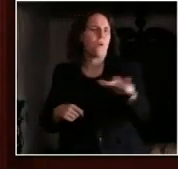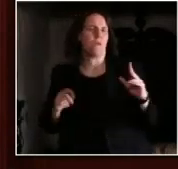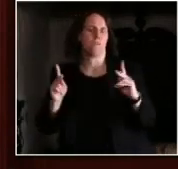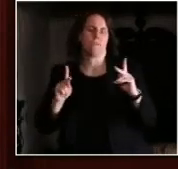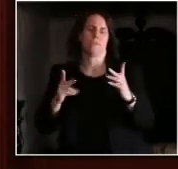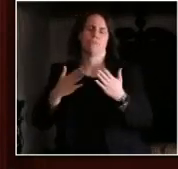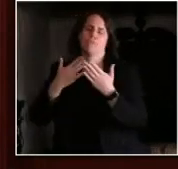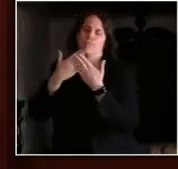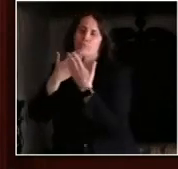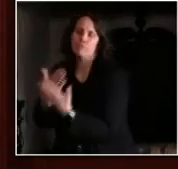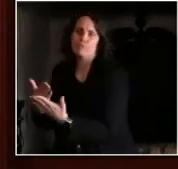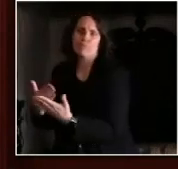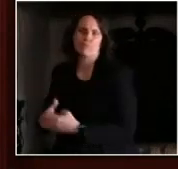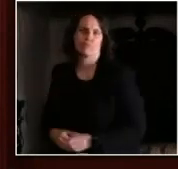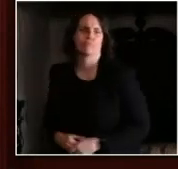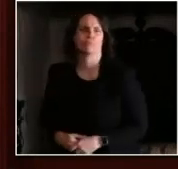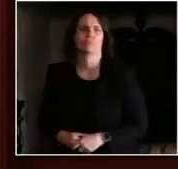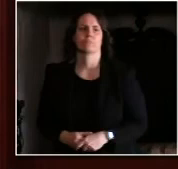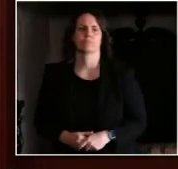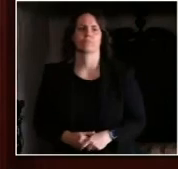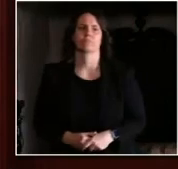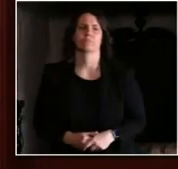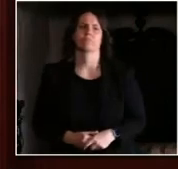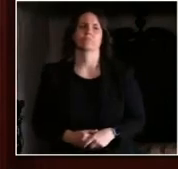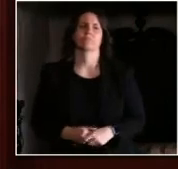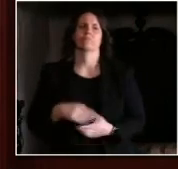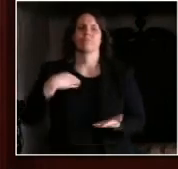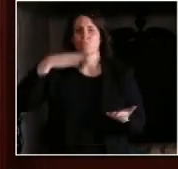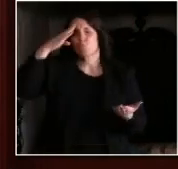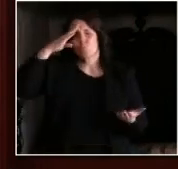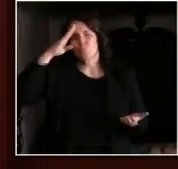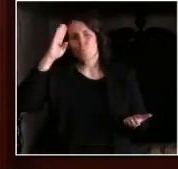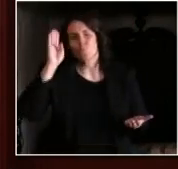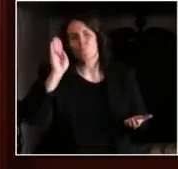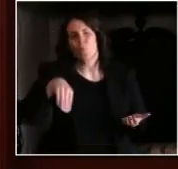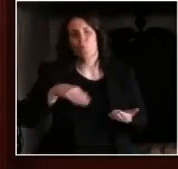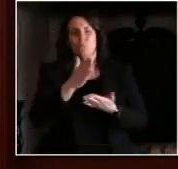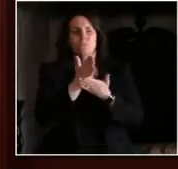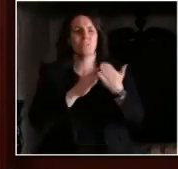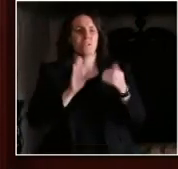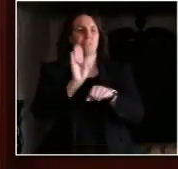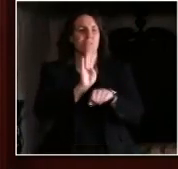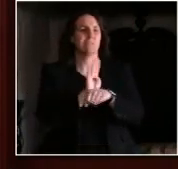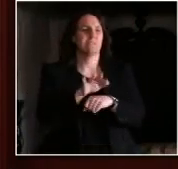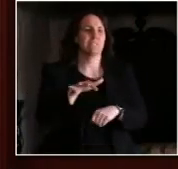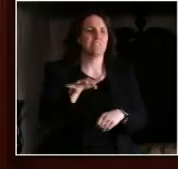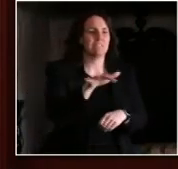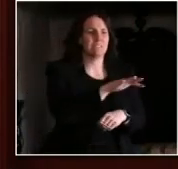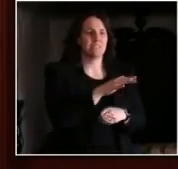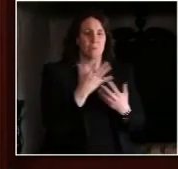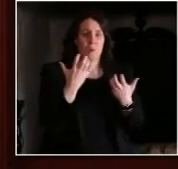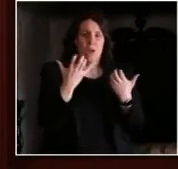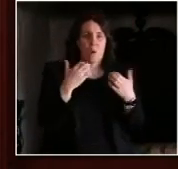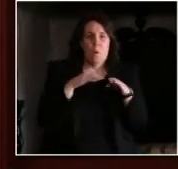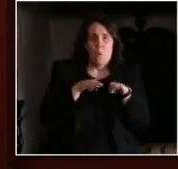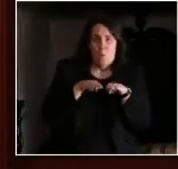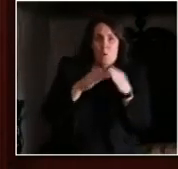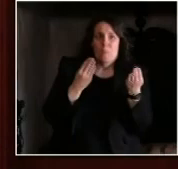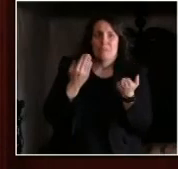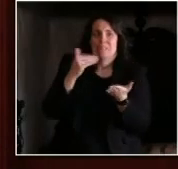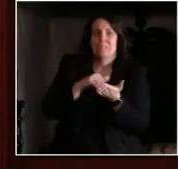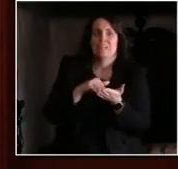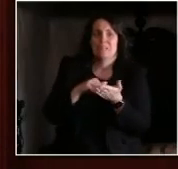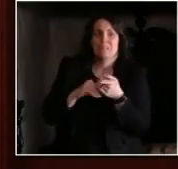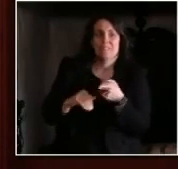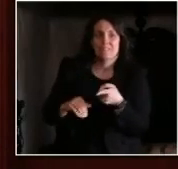going to need resources to reopen, whether it's building plexiglass walls to create that safe distance or buying inventory, you know, the coffee